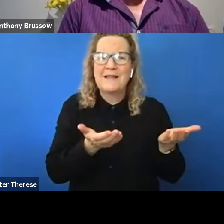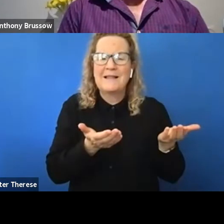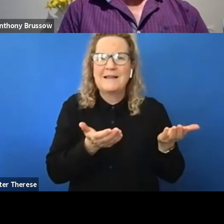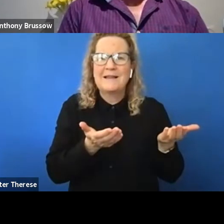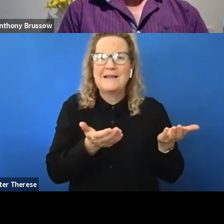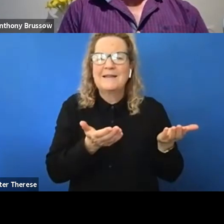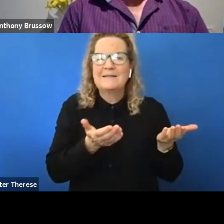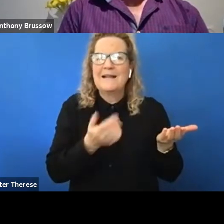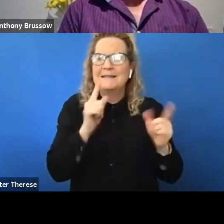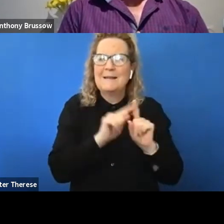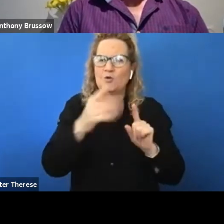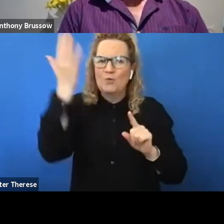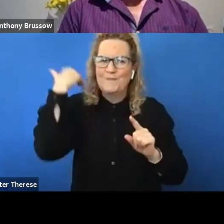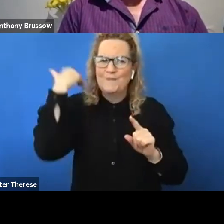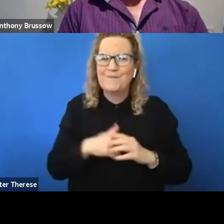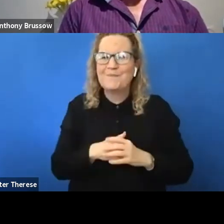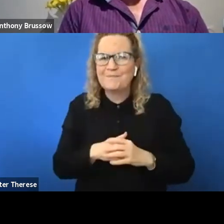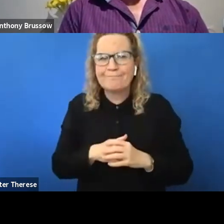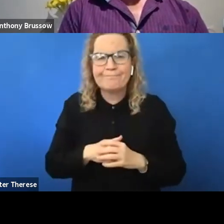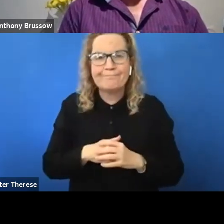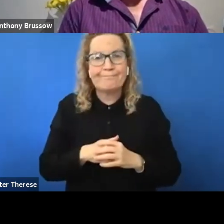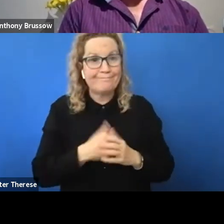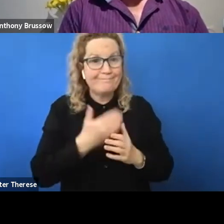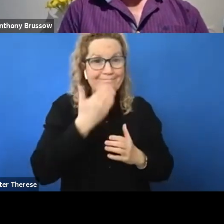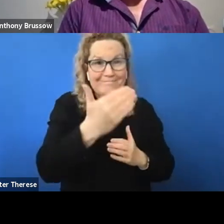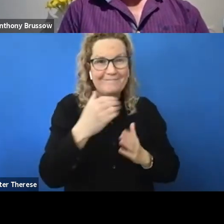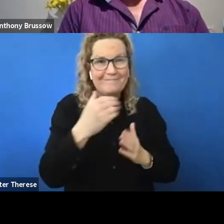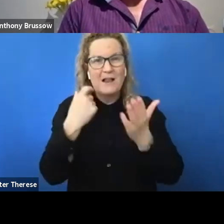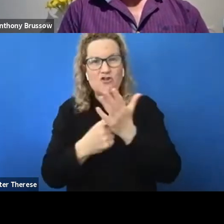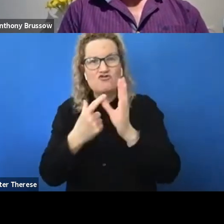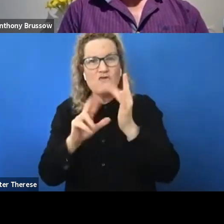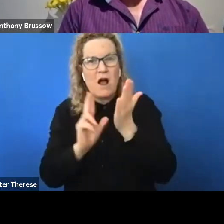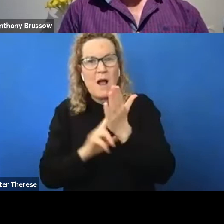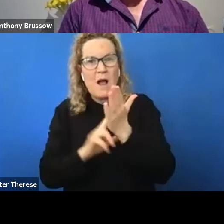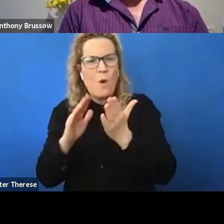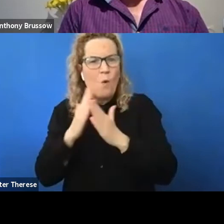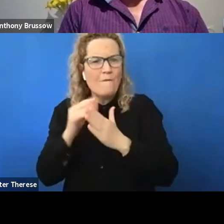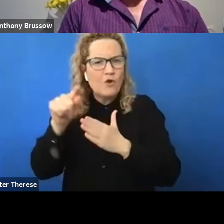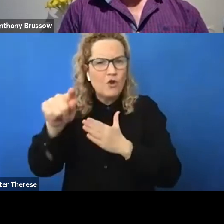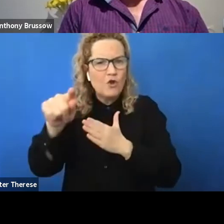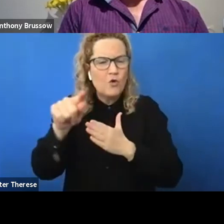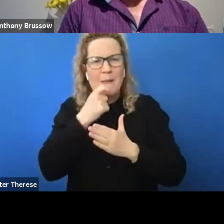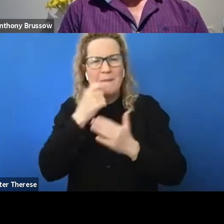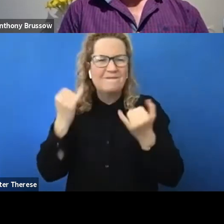you, Jack. Ryan, what about you? What supports worked for you? What supports didn't work so well?